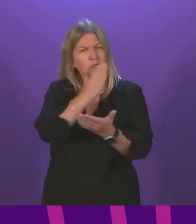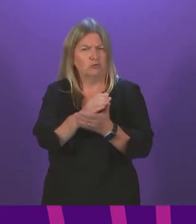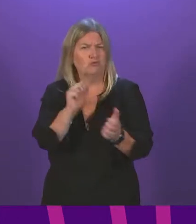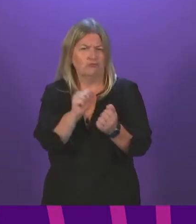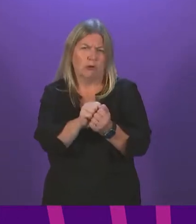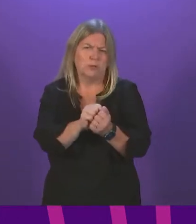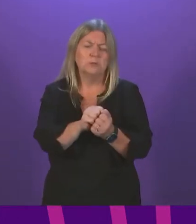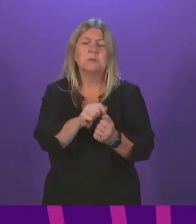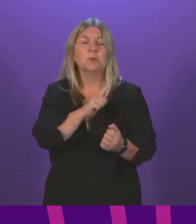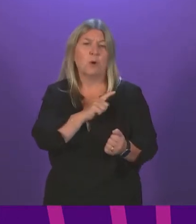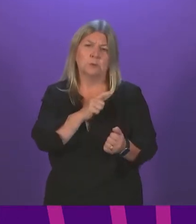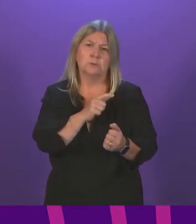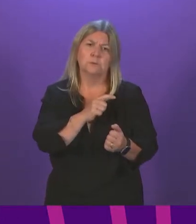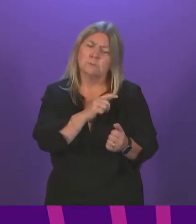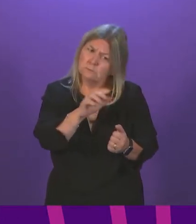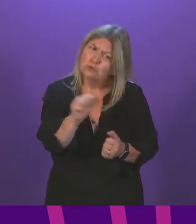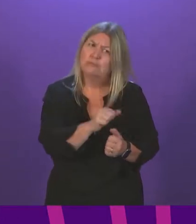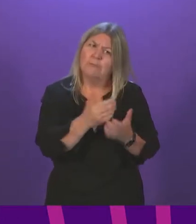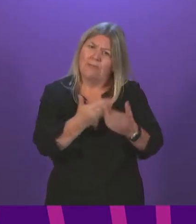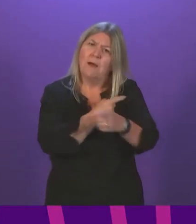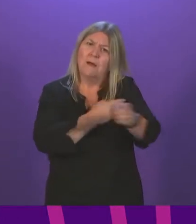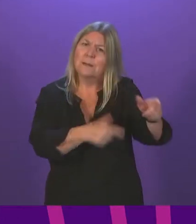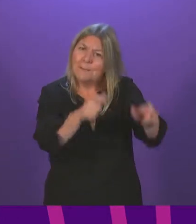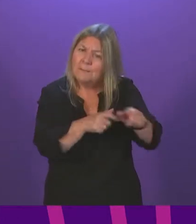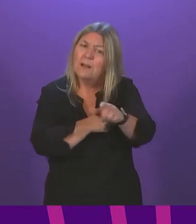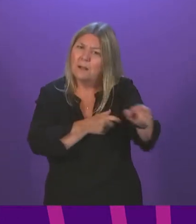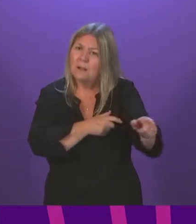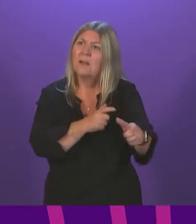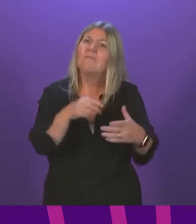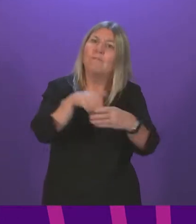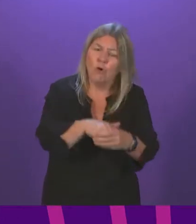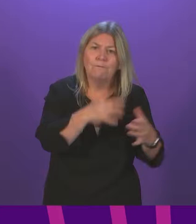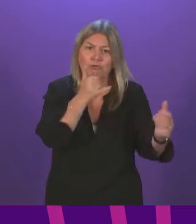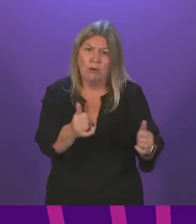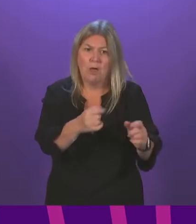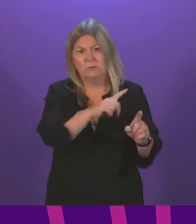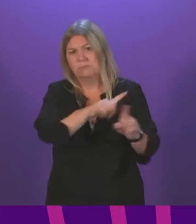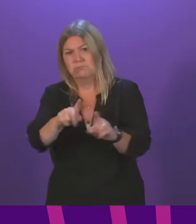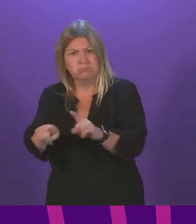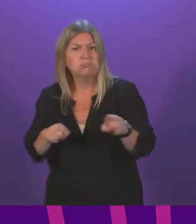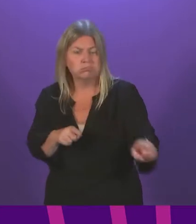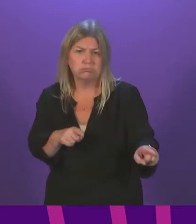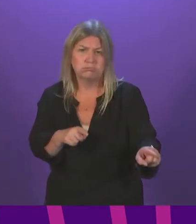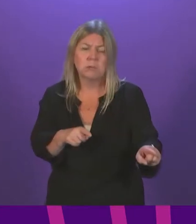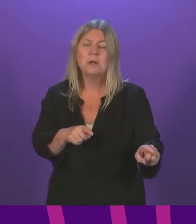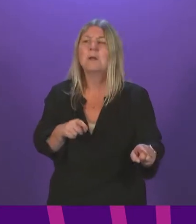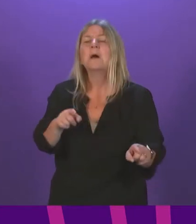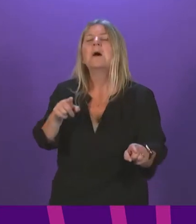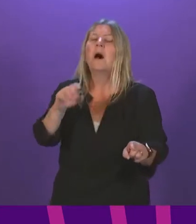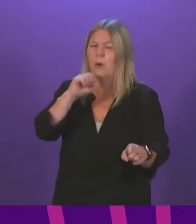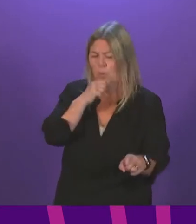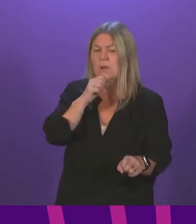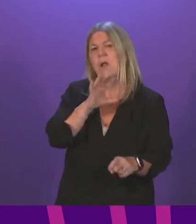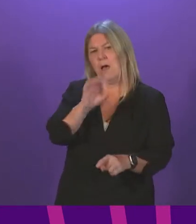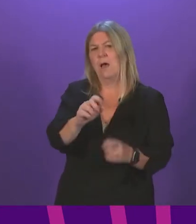Some, and I'm not talking specifically about Valneva, because I don't have the details on the clinical trial, but I will urge the UK Government to